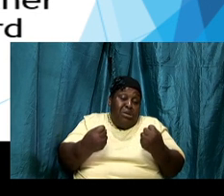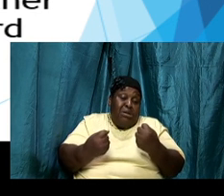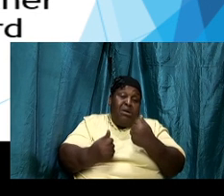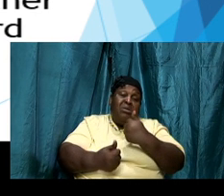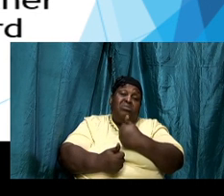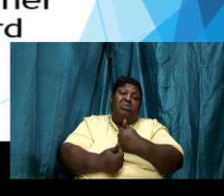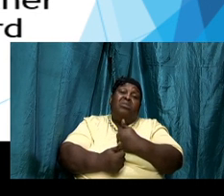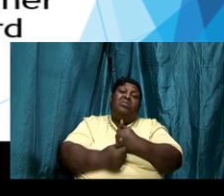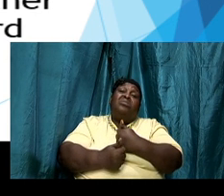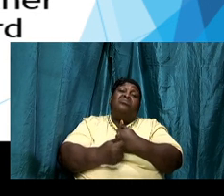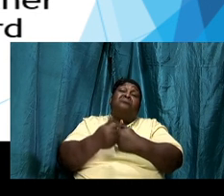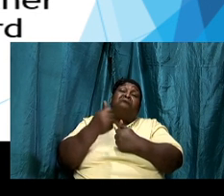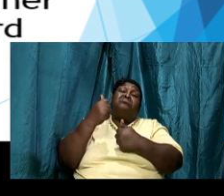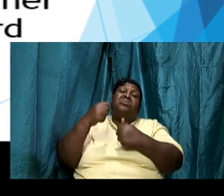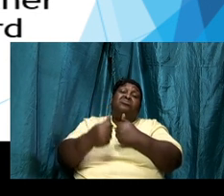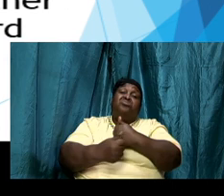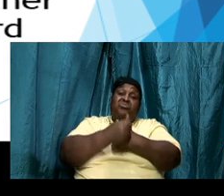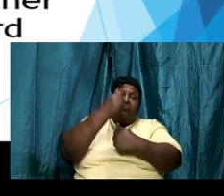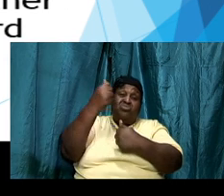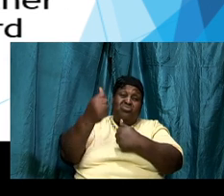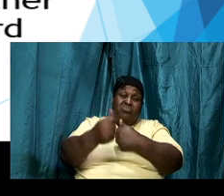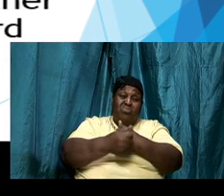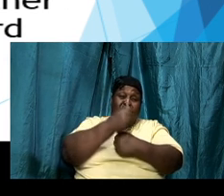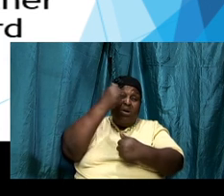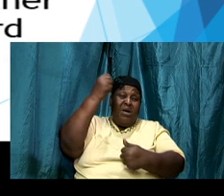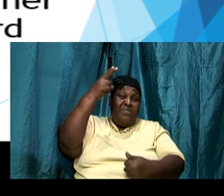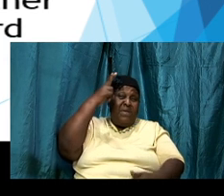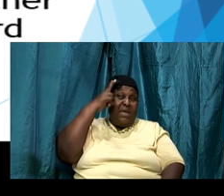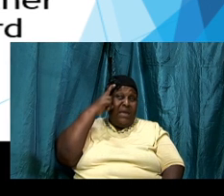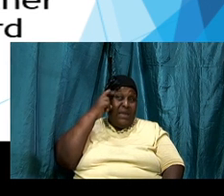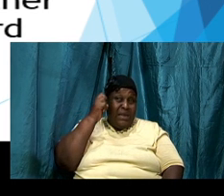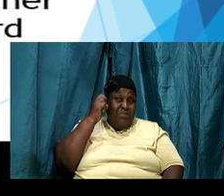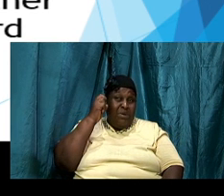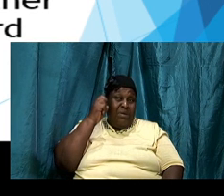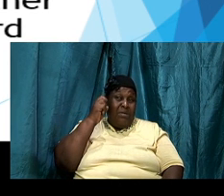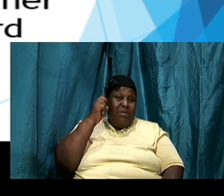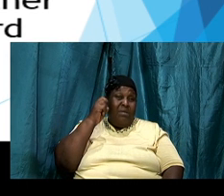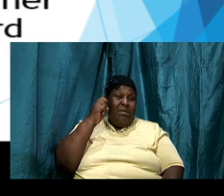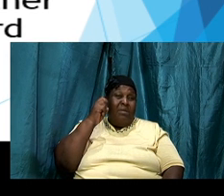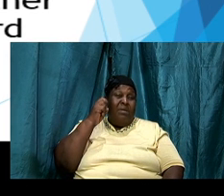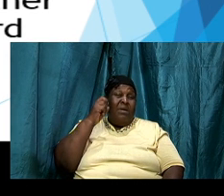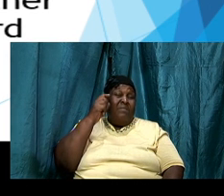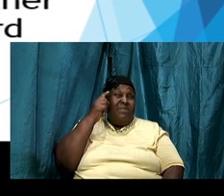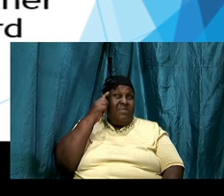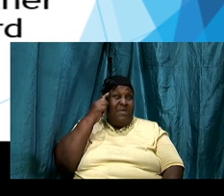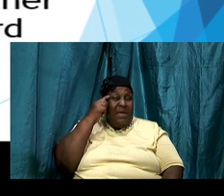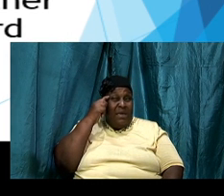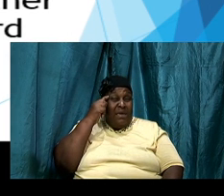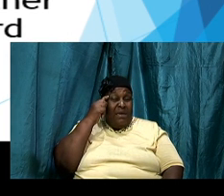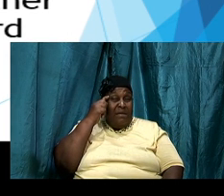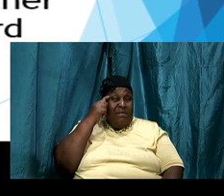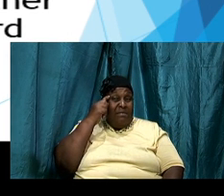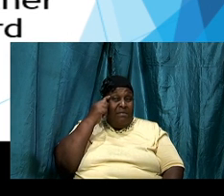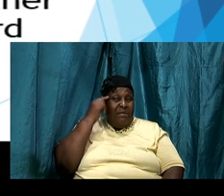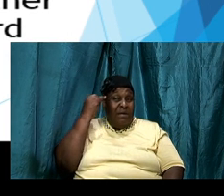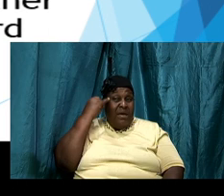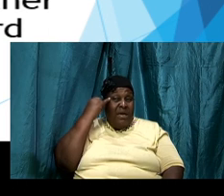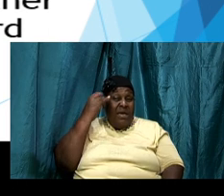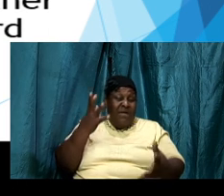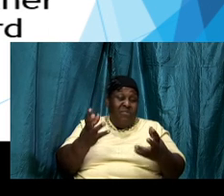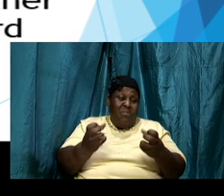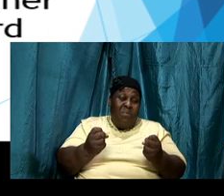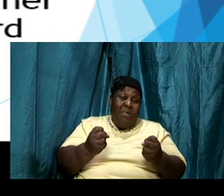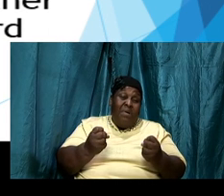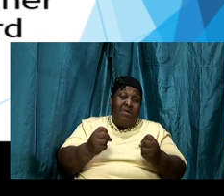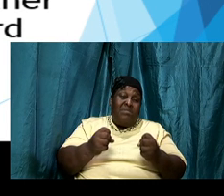strong holes in terms of thinking if we want to break bondages